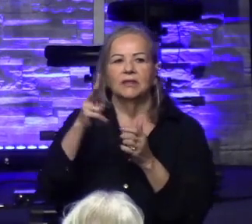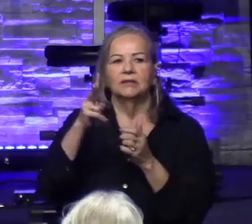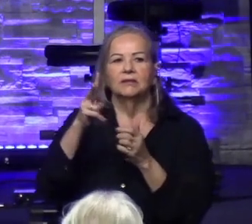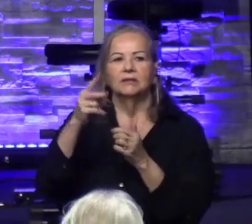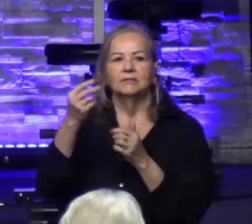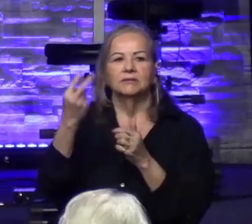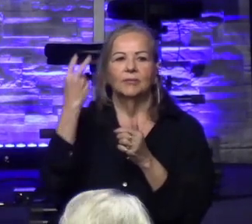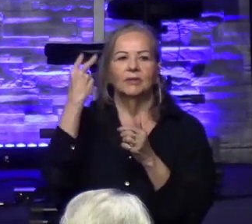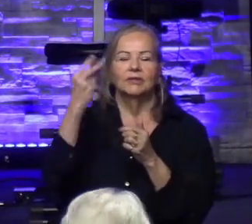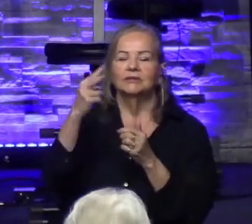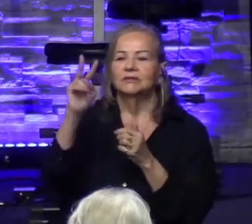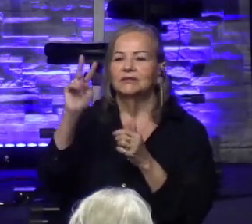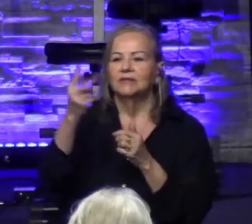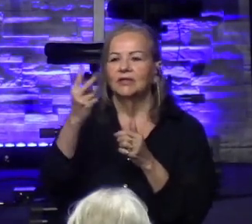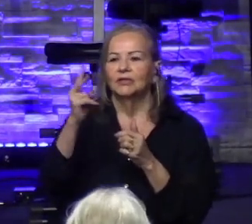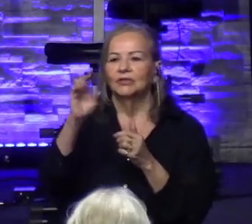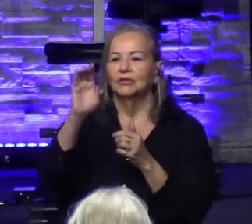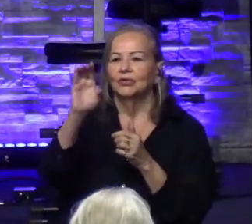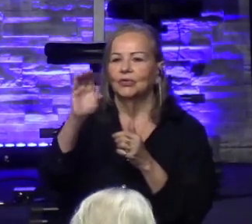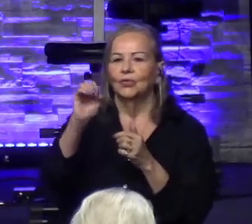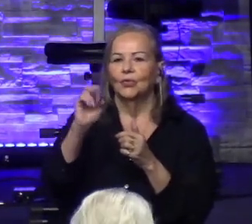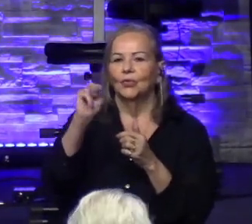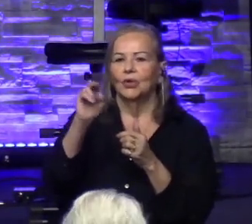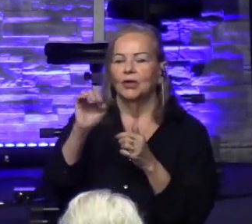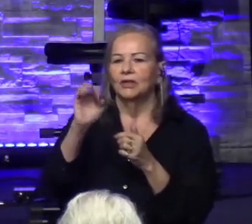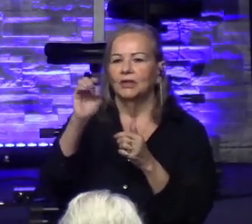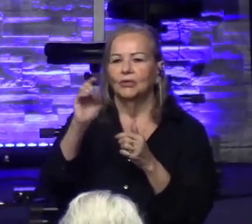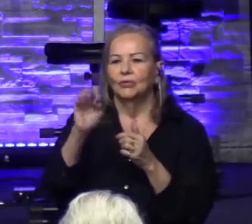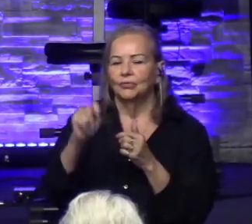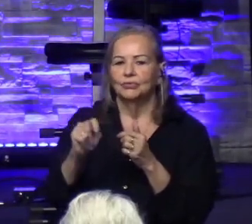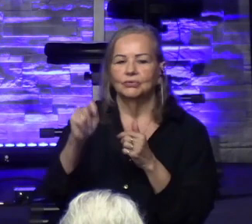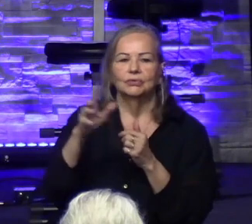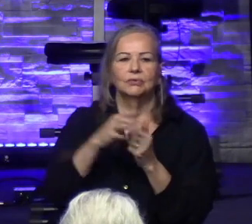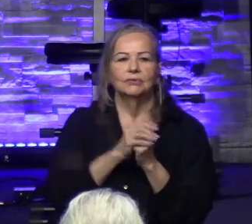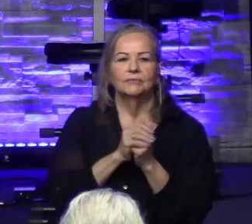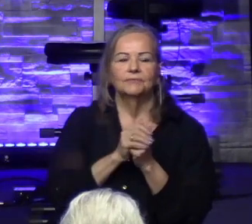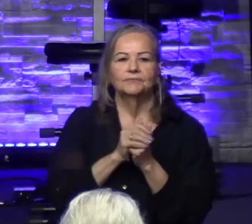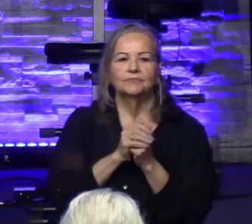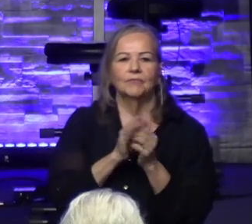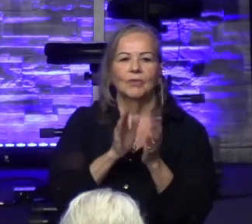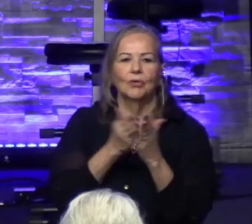there and we'll get to it in little bit. And get prepared. can open your Bibles or turn on your phones.